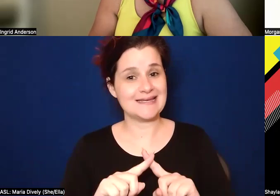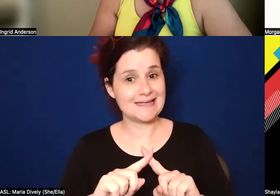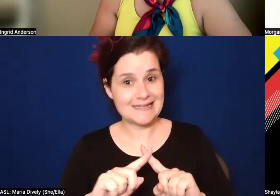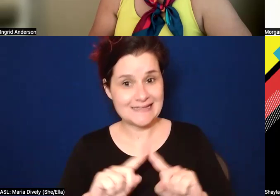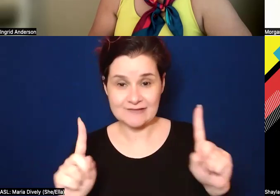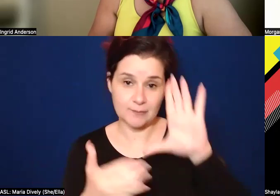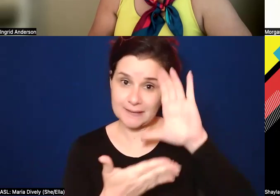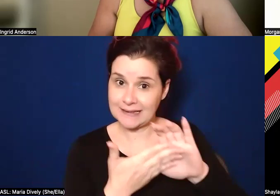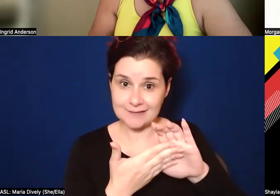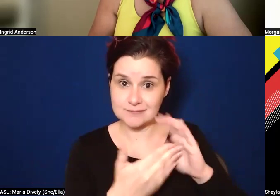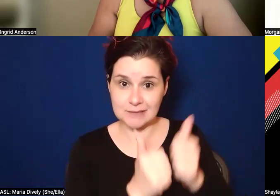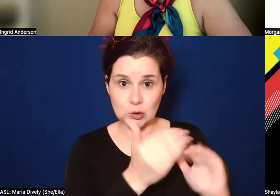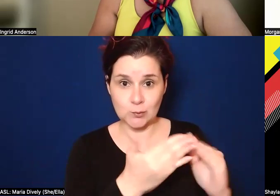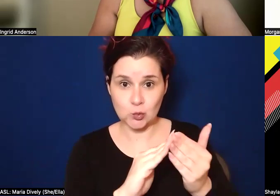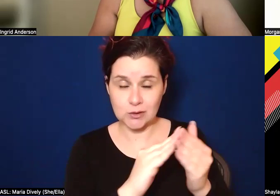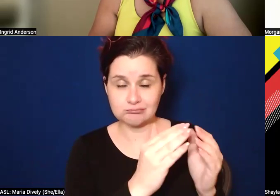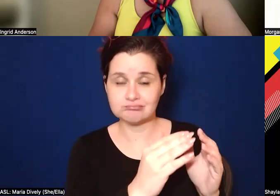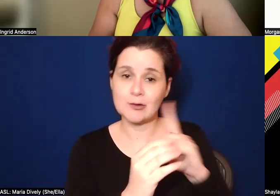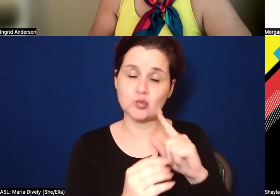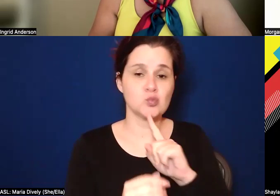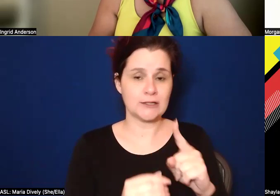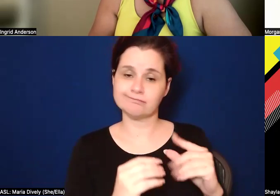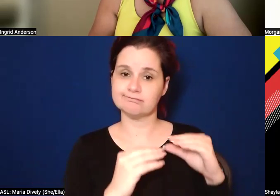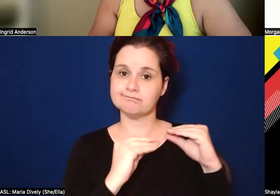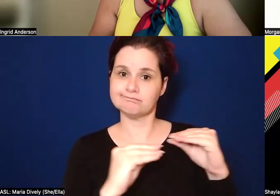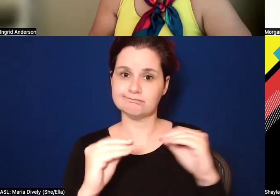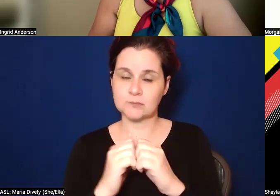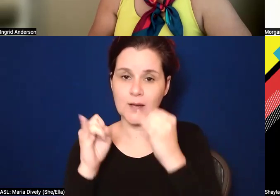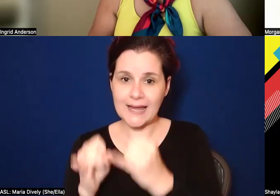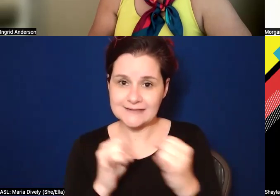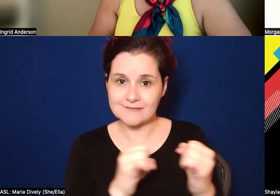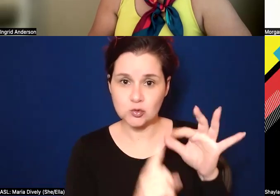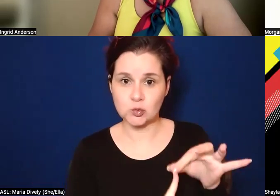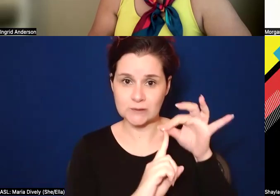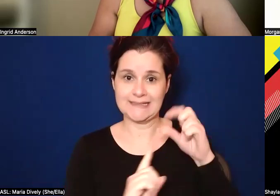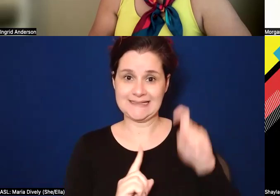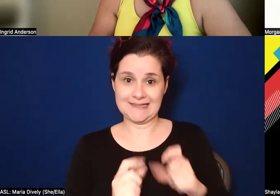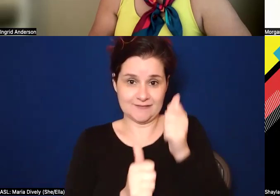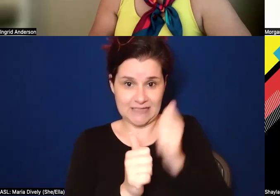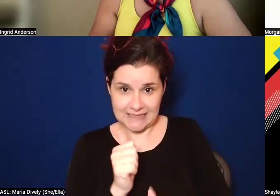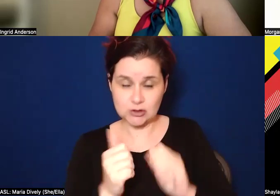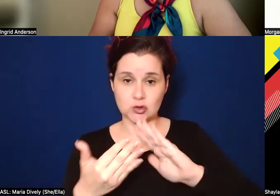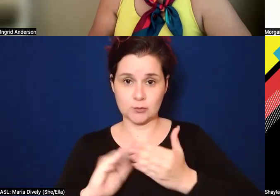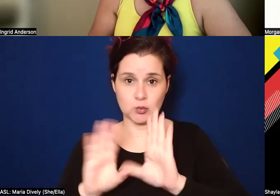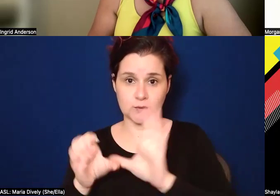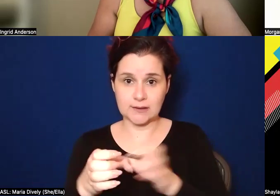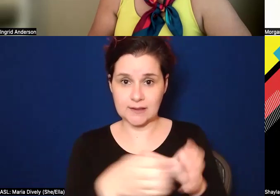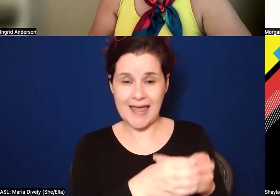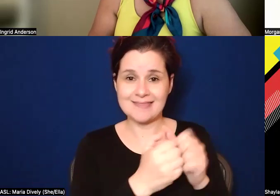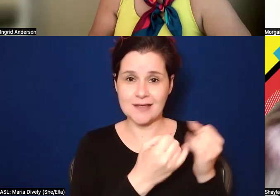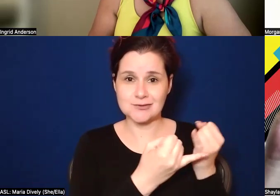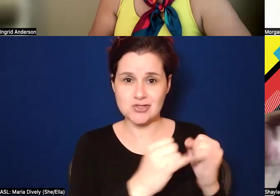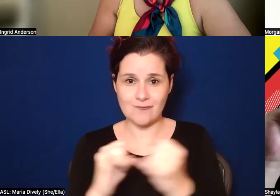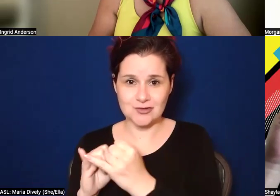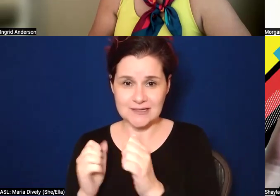community and really educating that, you know, the different individual and unique needs of each community and that sovereignty, really putting